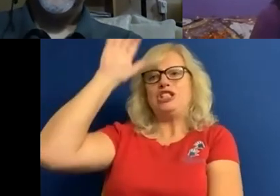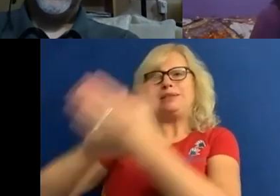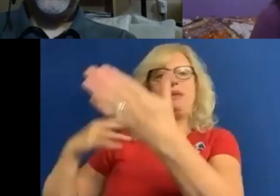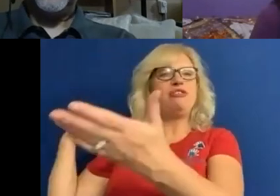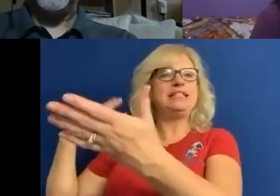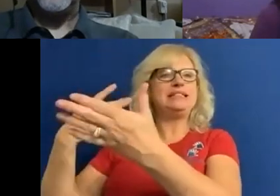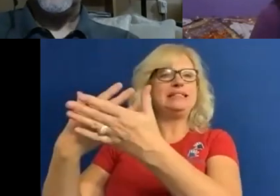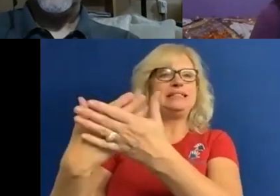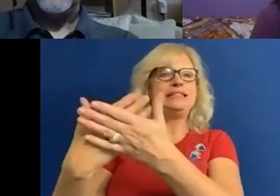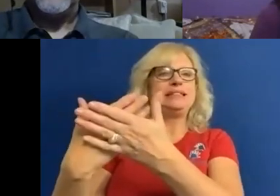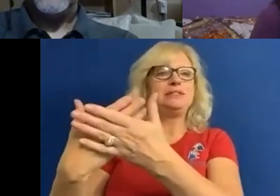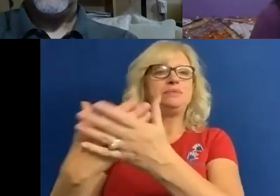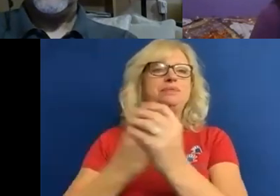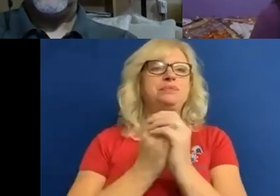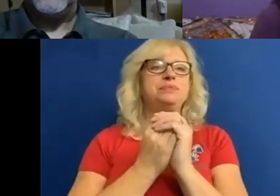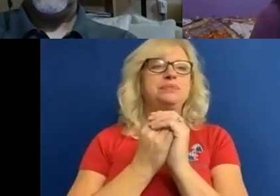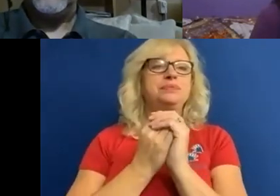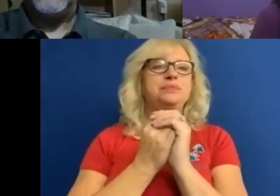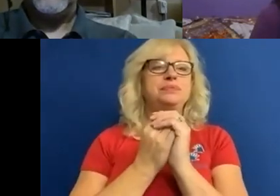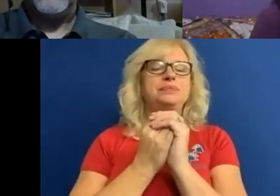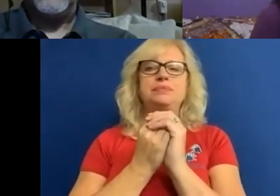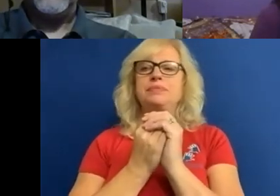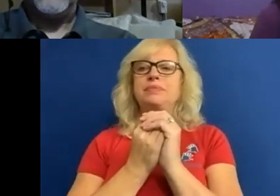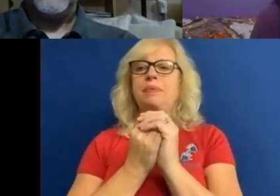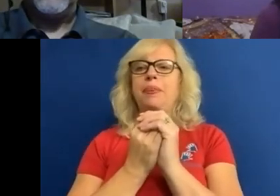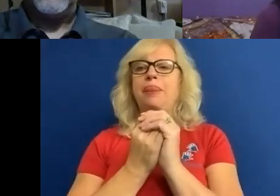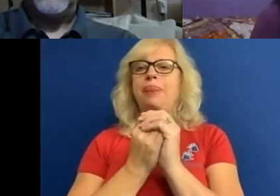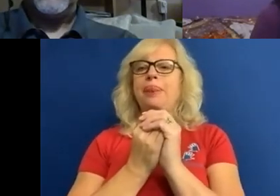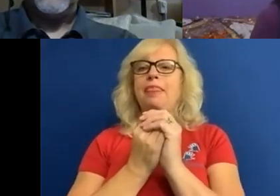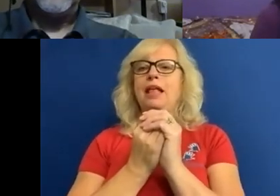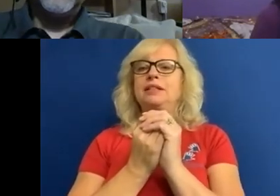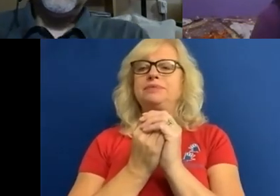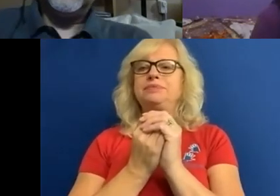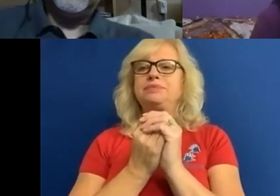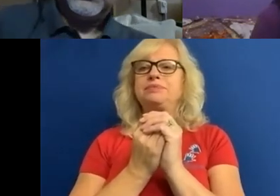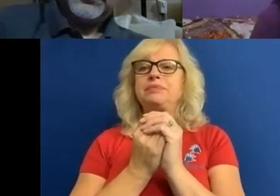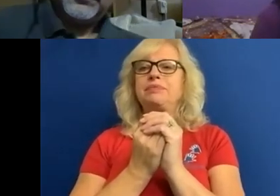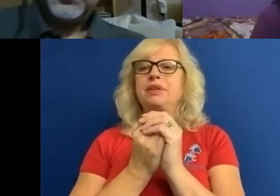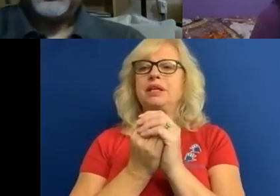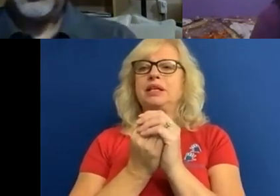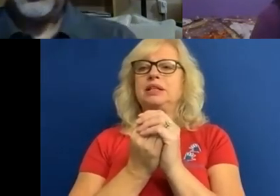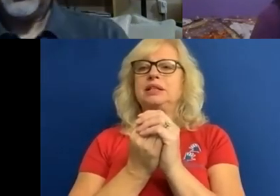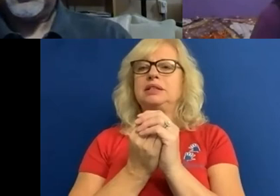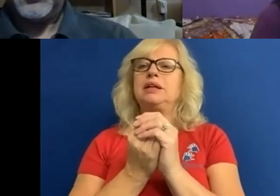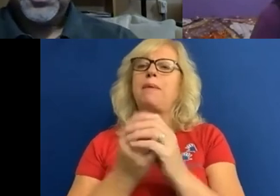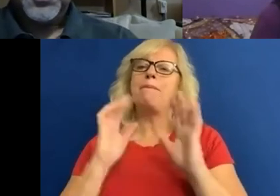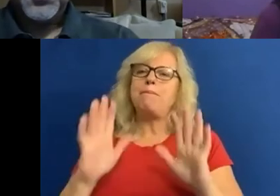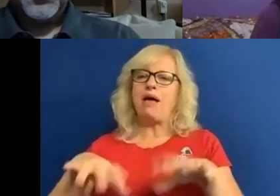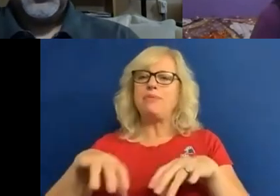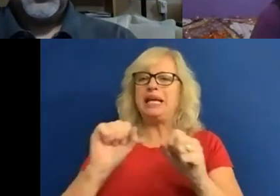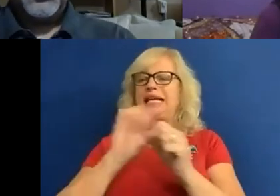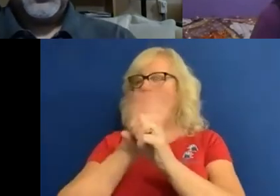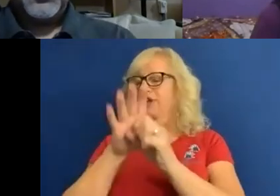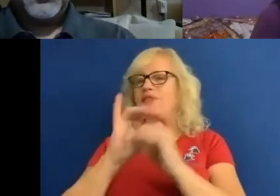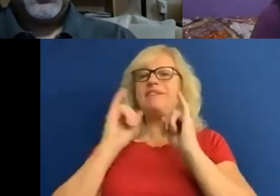time when that should have been drawn upon. Peter. was during the beginnings of covert that failed to happen all the talk